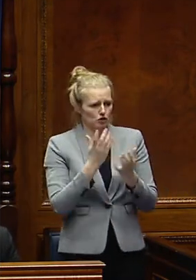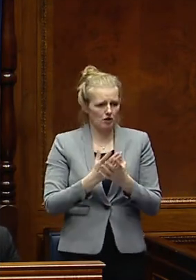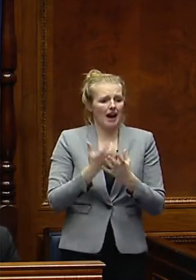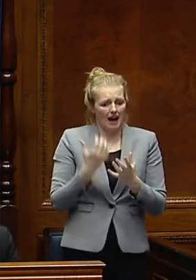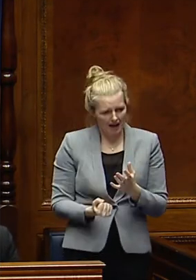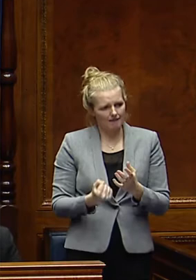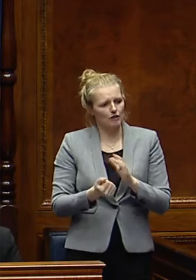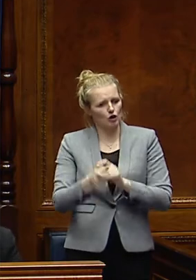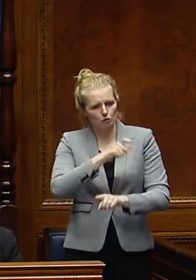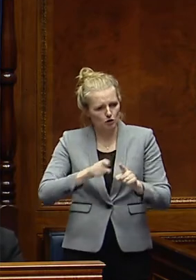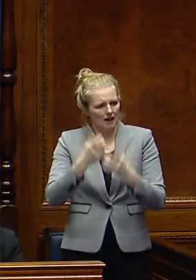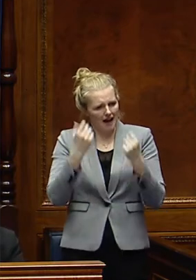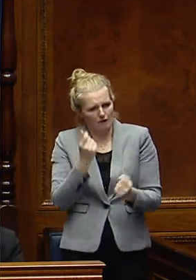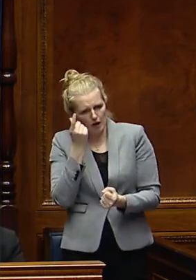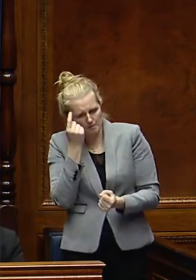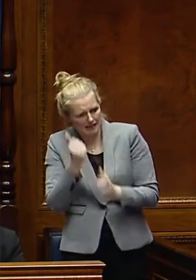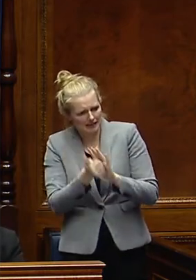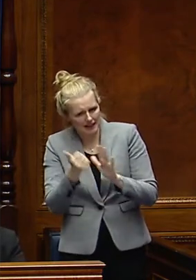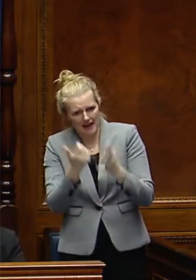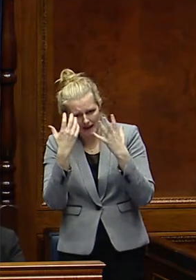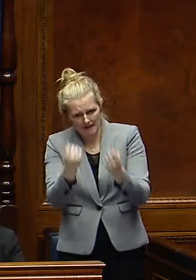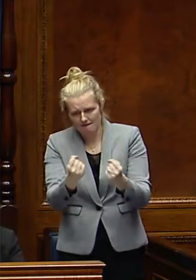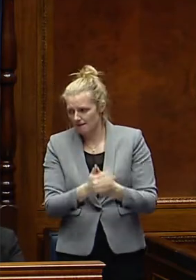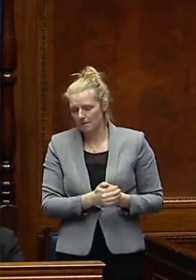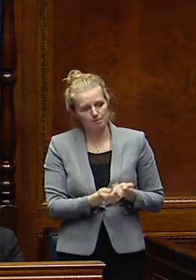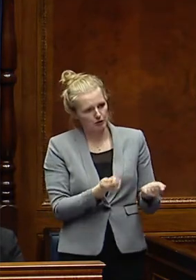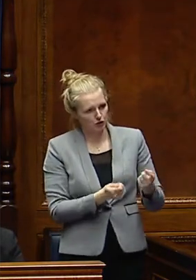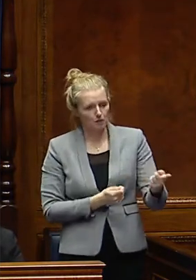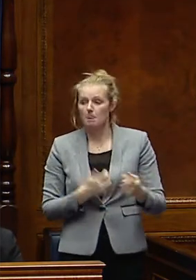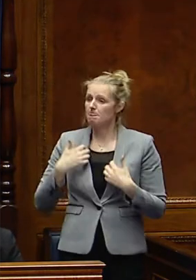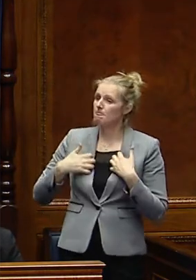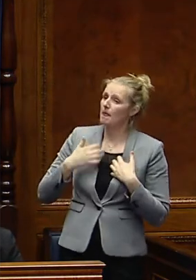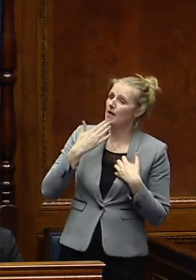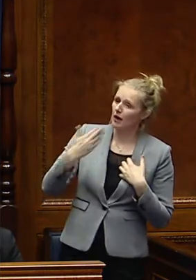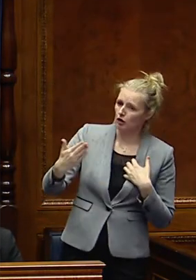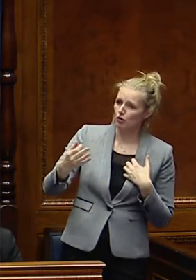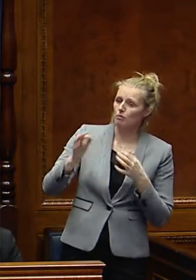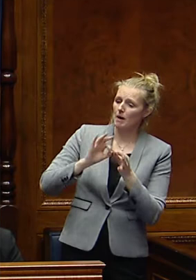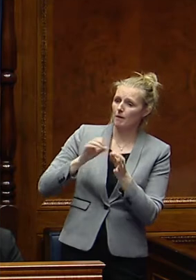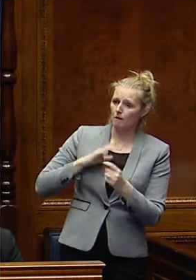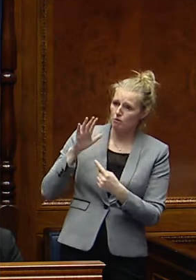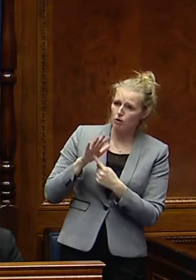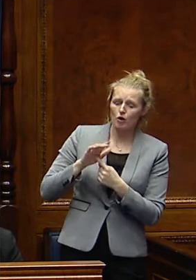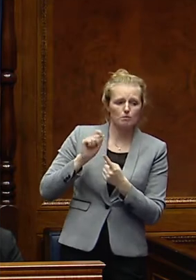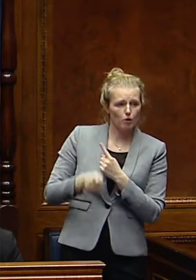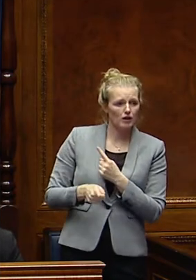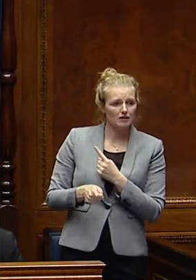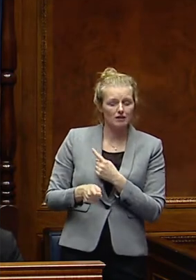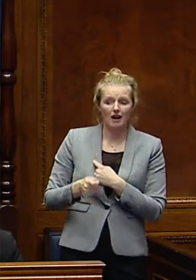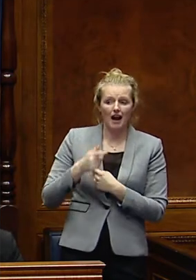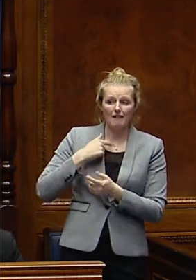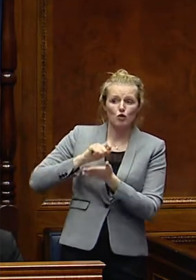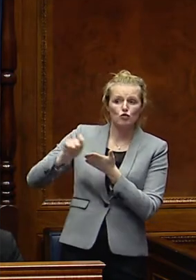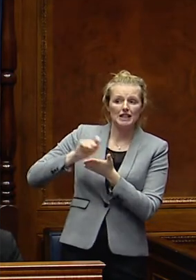amongst those communities in those various skills and trades? Again, just to thank the Member for an important point. I have actually written to the Minister